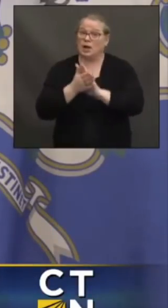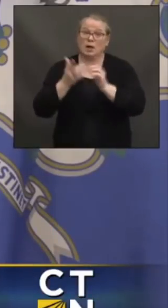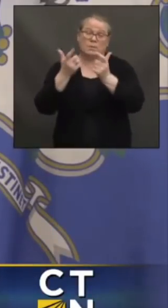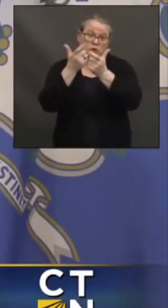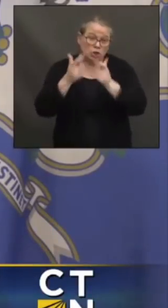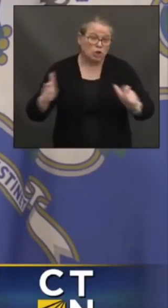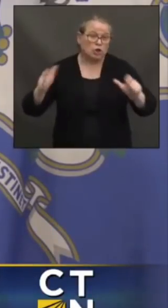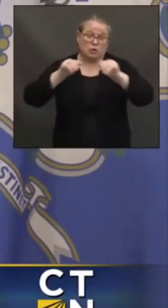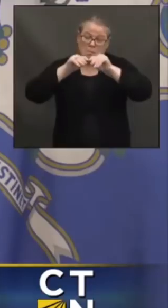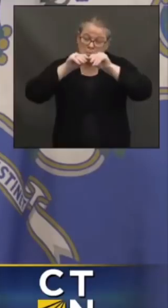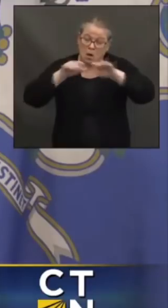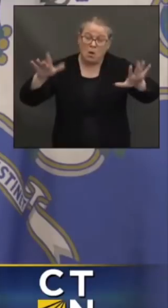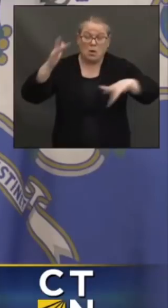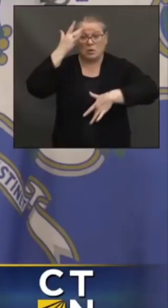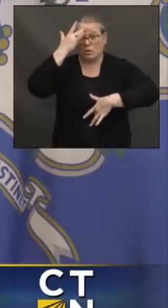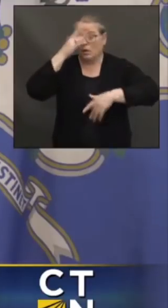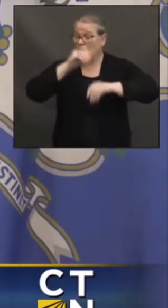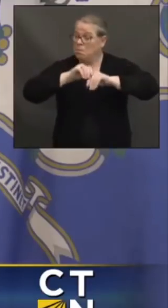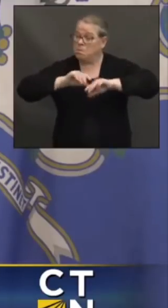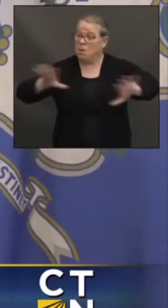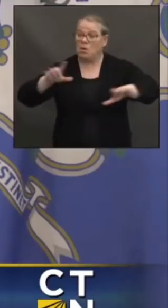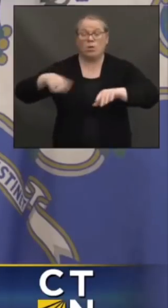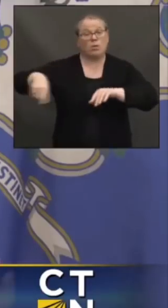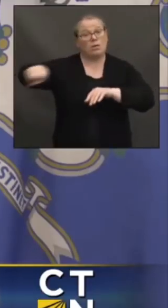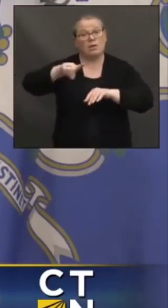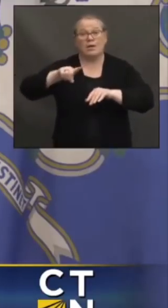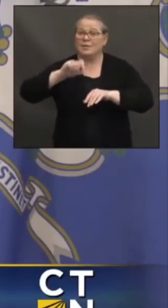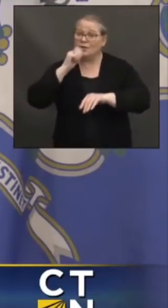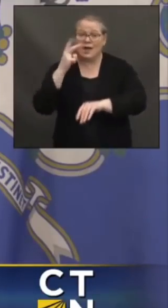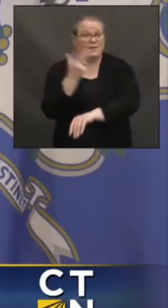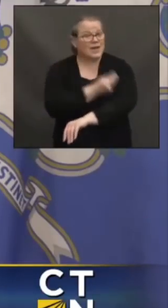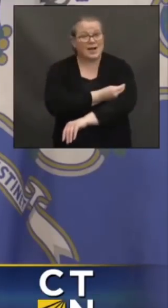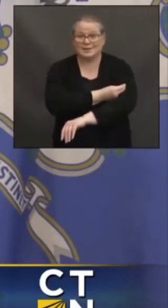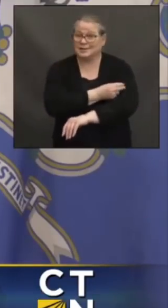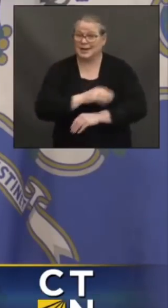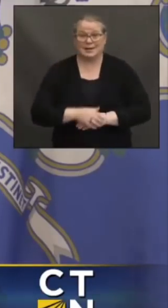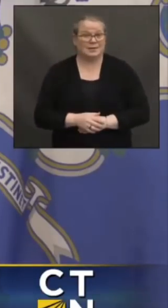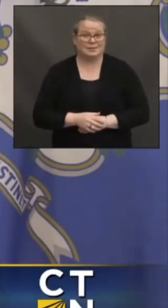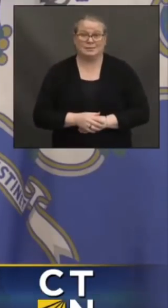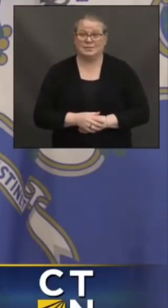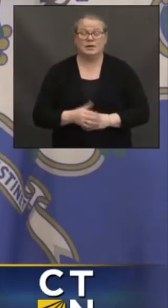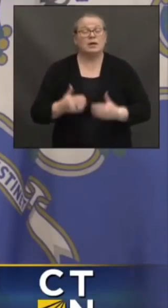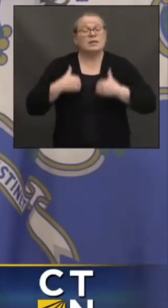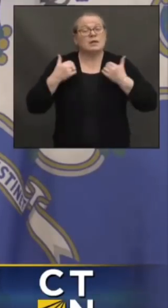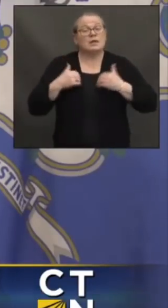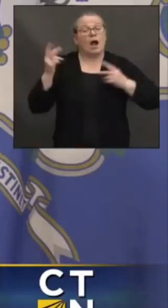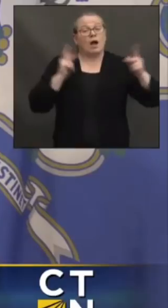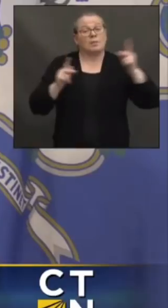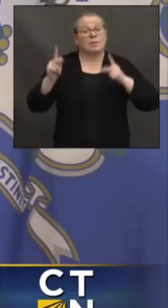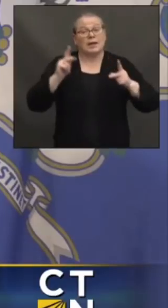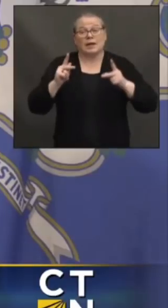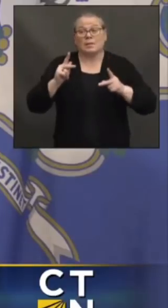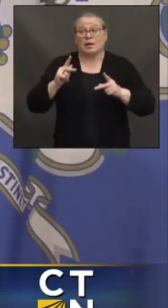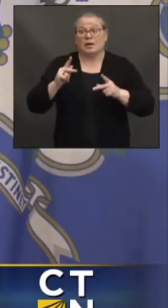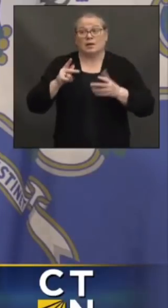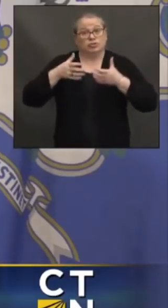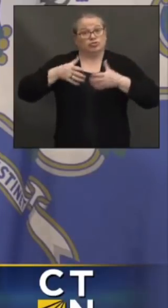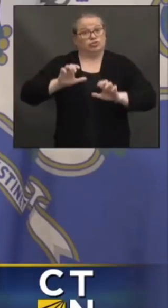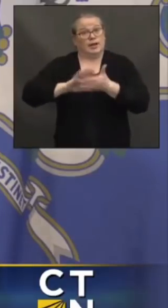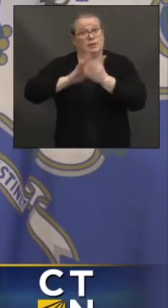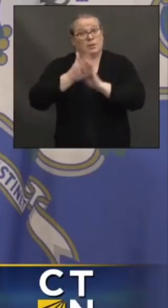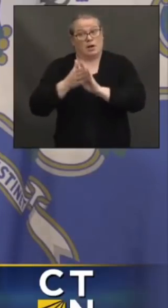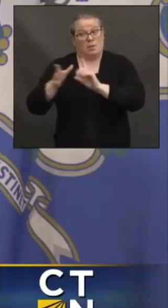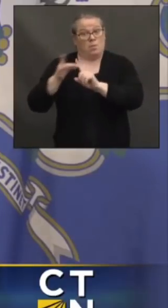I know that these are folks who aren't vaccinated. I know that young people are the ones least likely to be at risk, but they can still infect